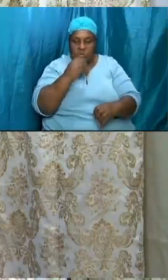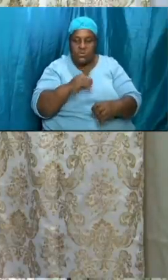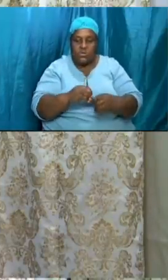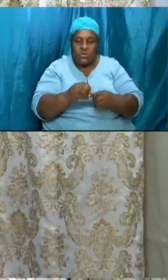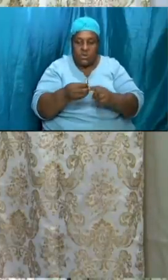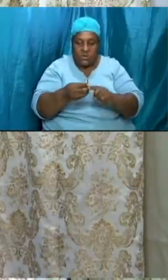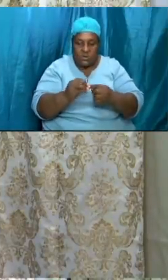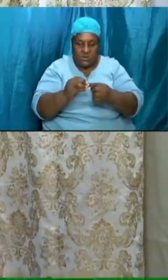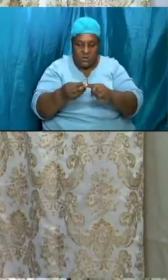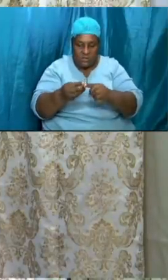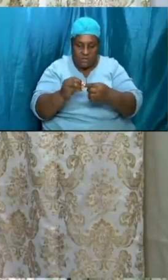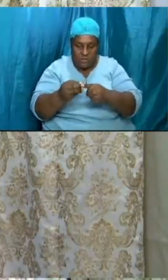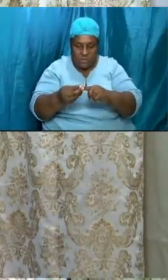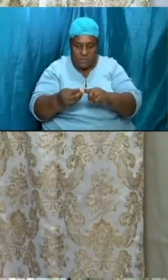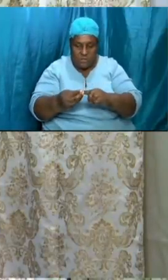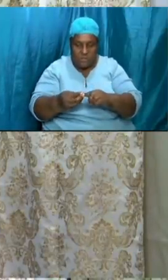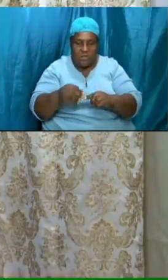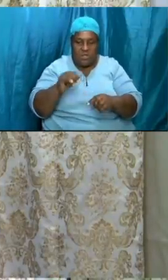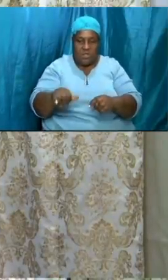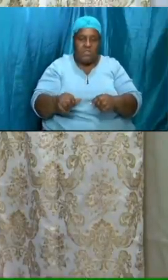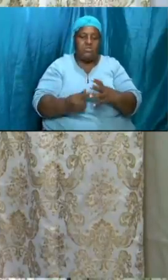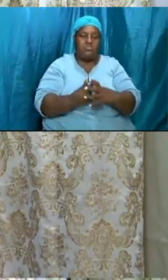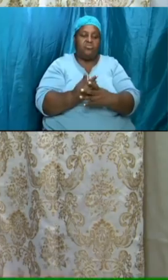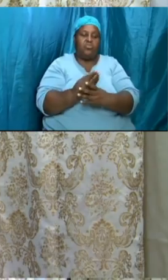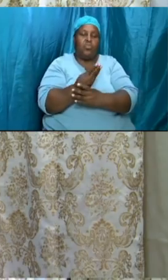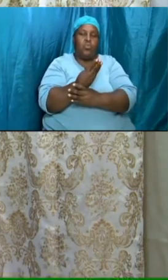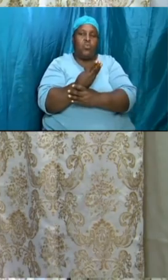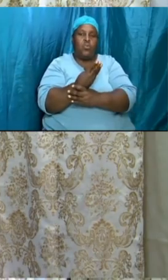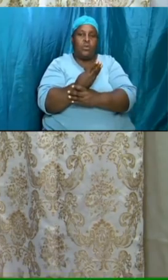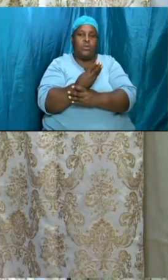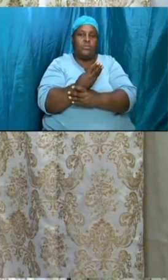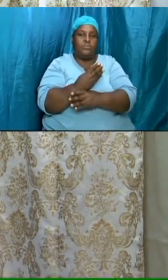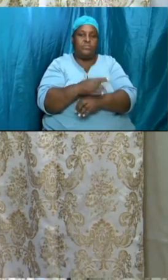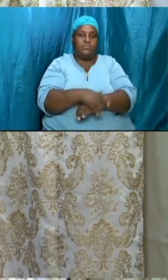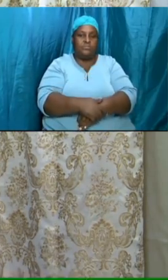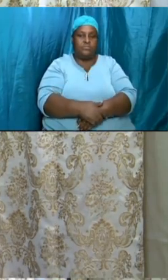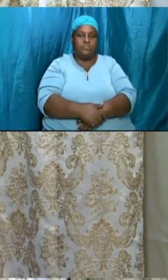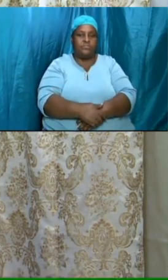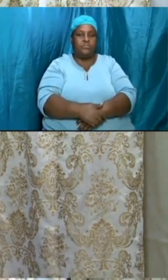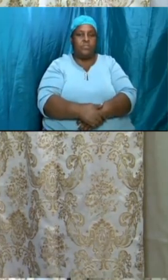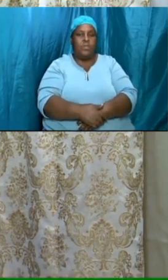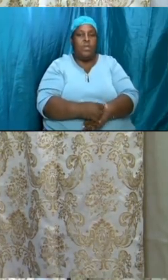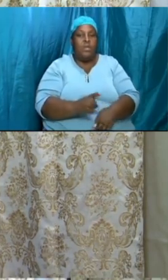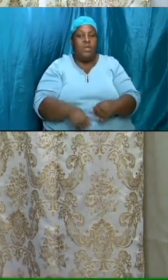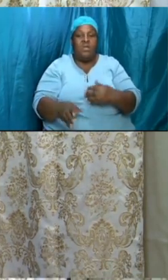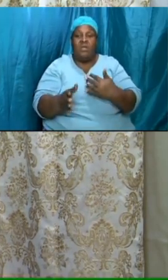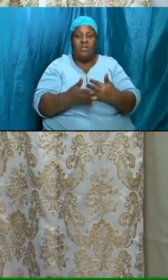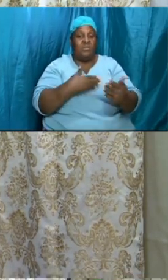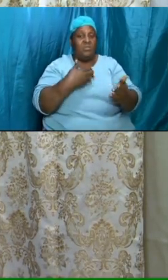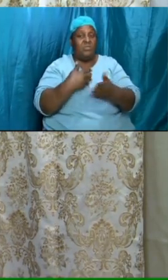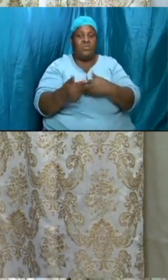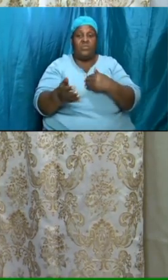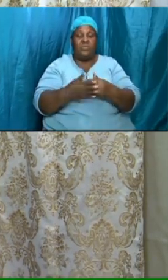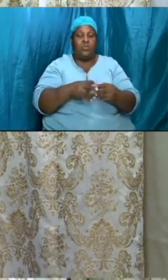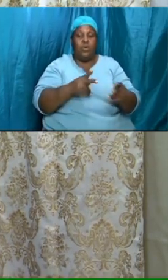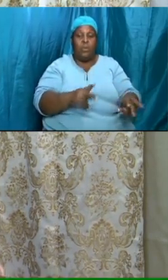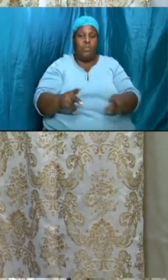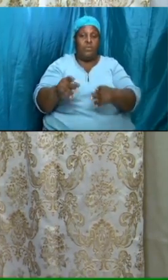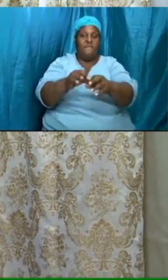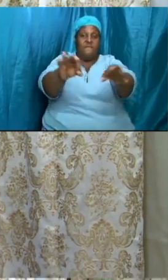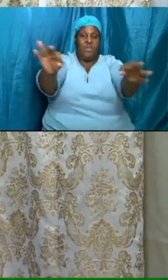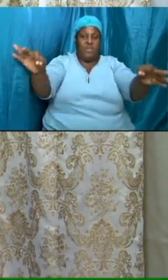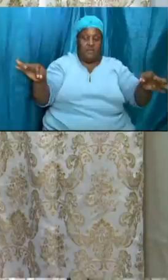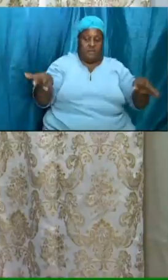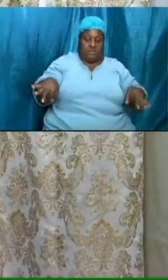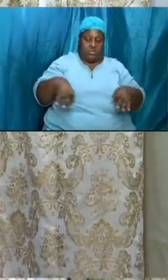the little vines that are coming up from which we will get our grapes but although we put the barbed wire fences around